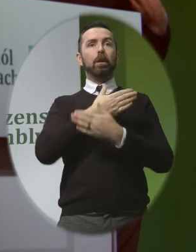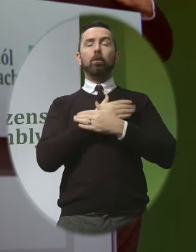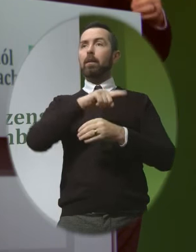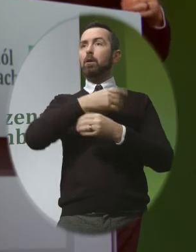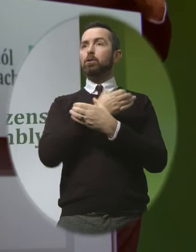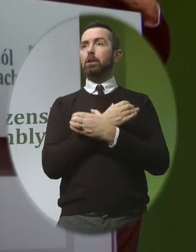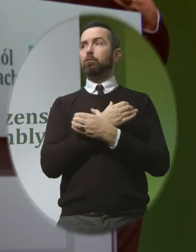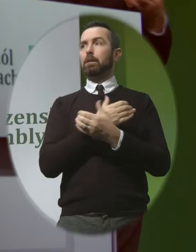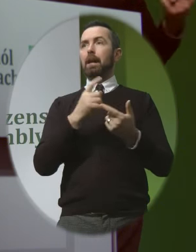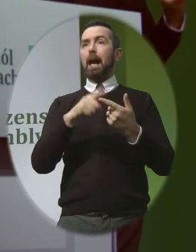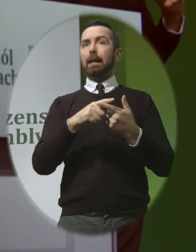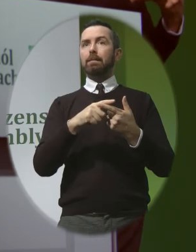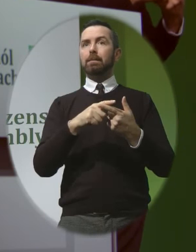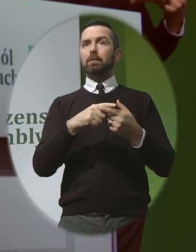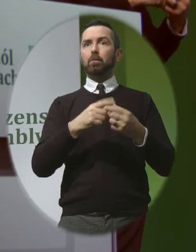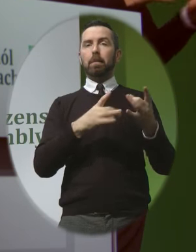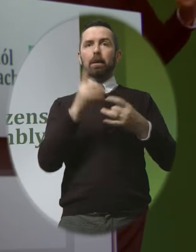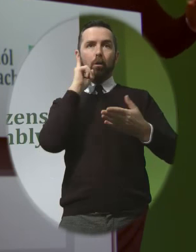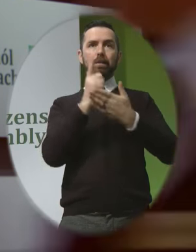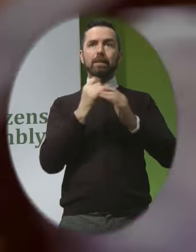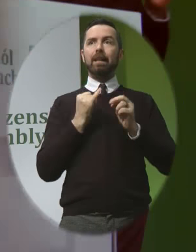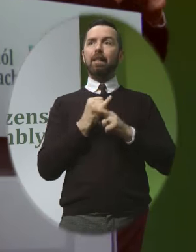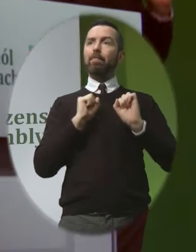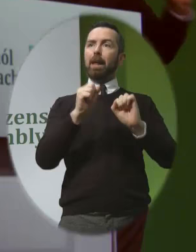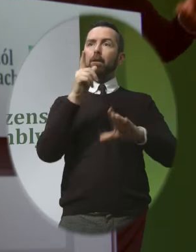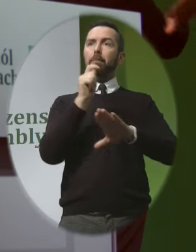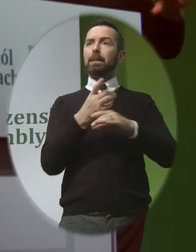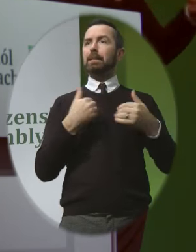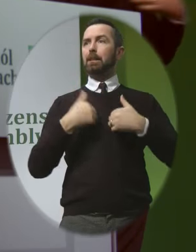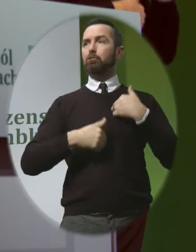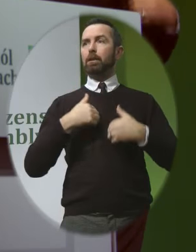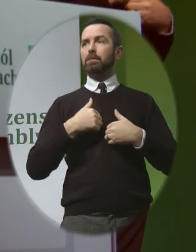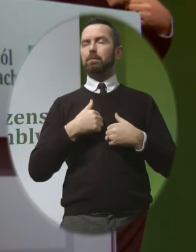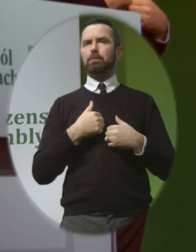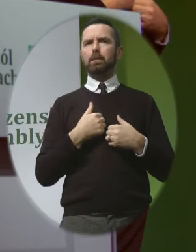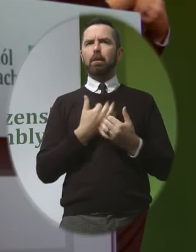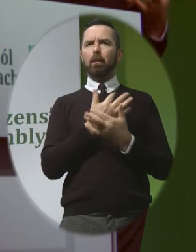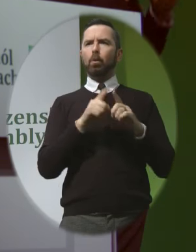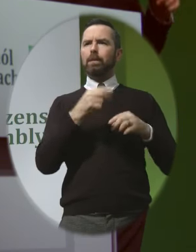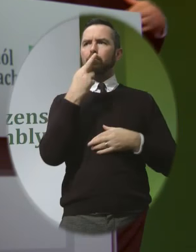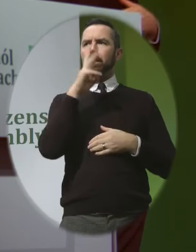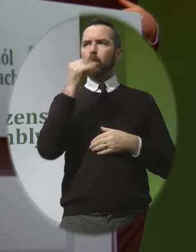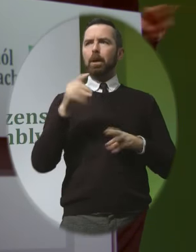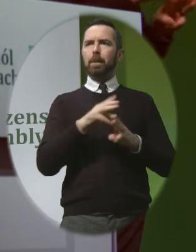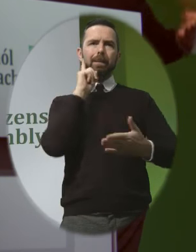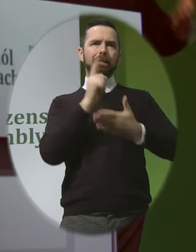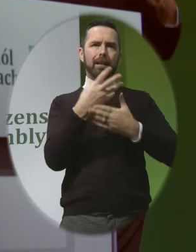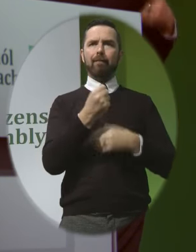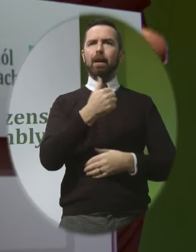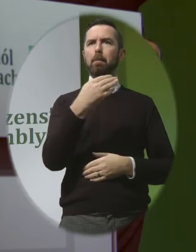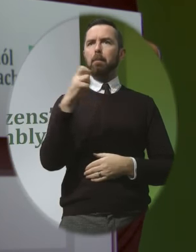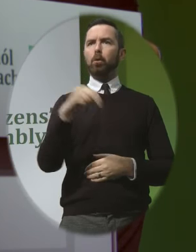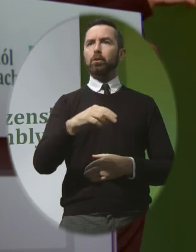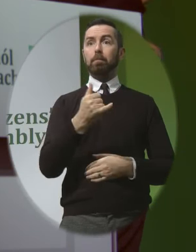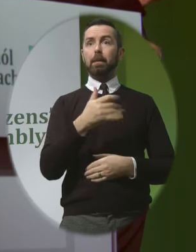including our reproductive ones in their best interests there are many reasons why a parent might choose to have an abortion maybe she's already